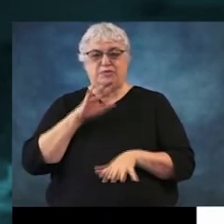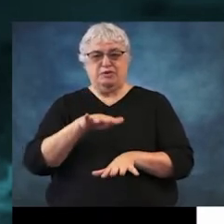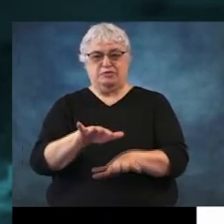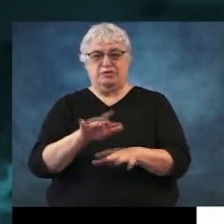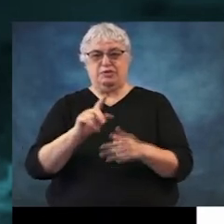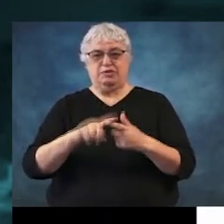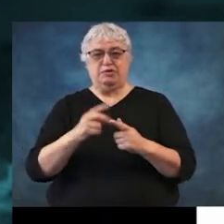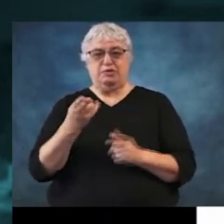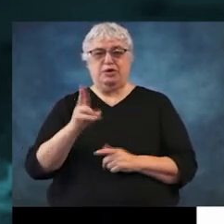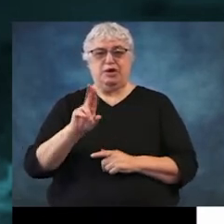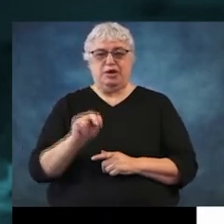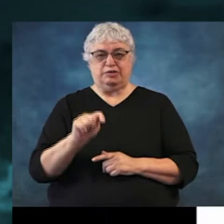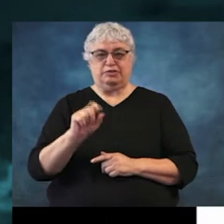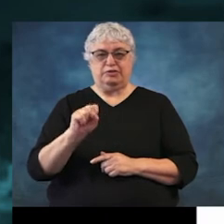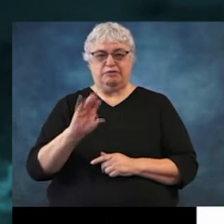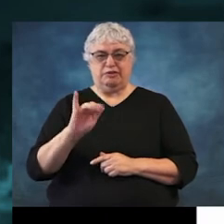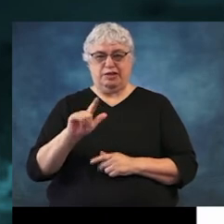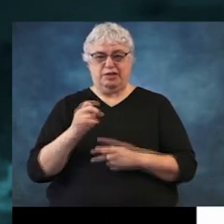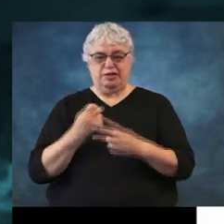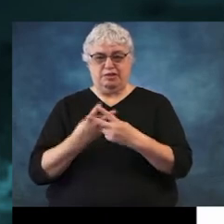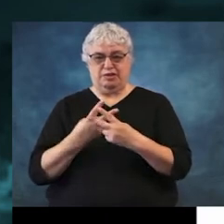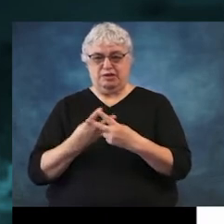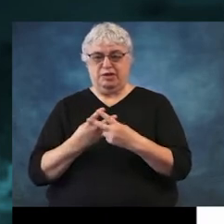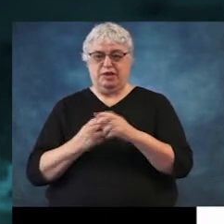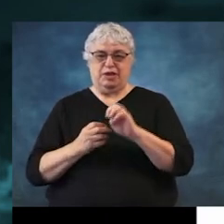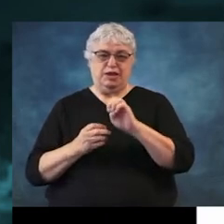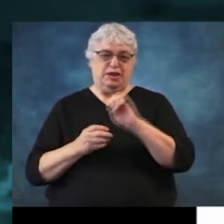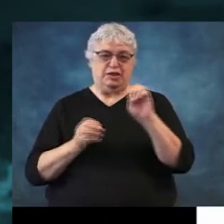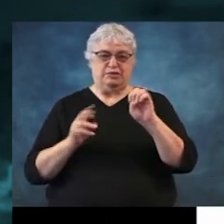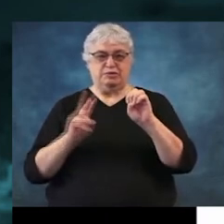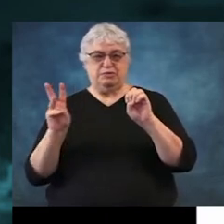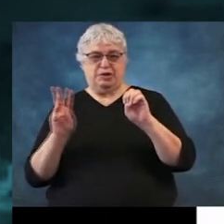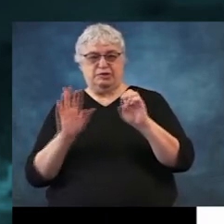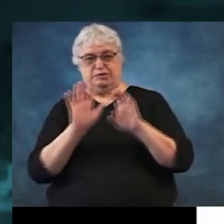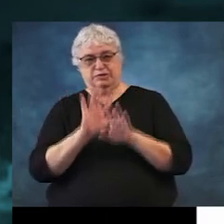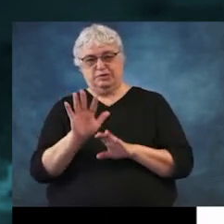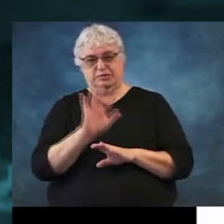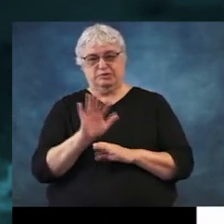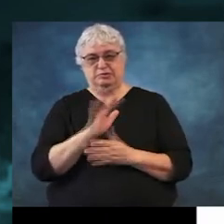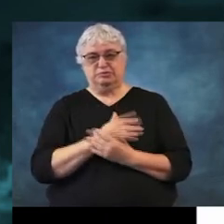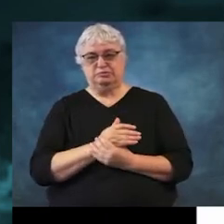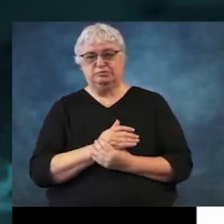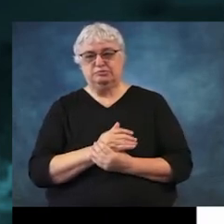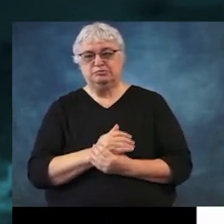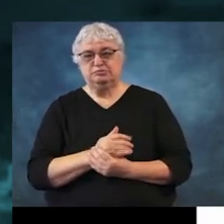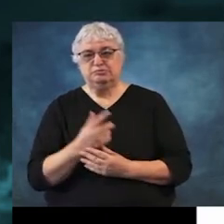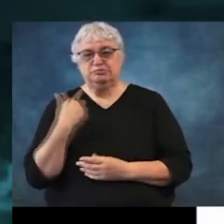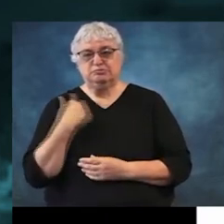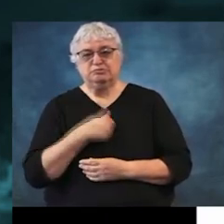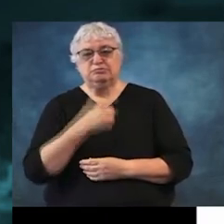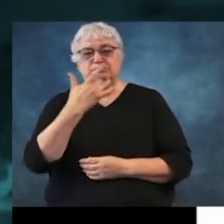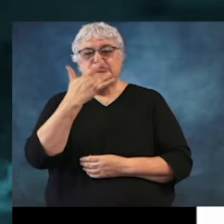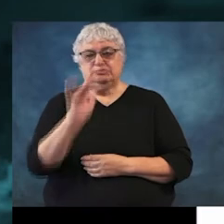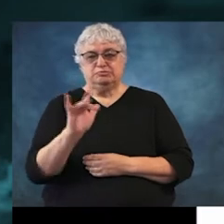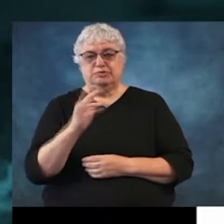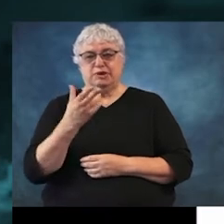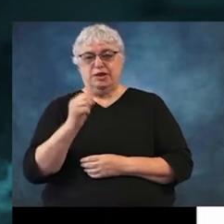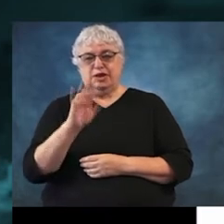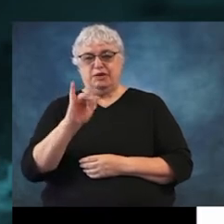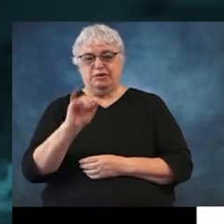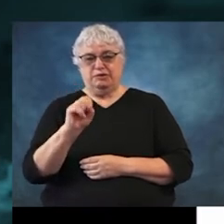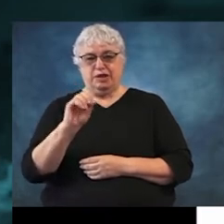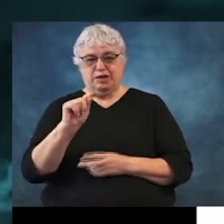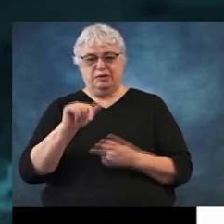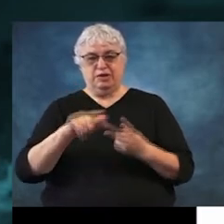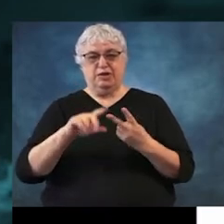up to about the Huntsville area and then a little bit to the east and a little bit to the west. So we're very fortunate, you know, in Harris County